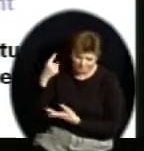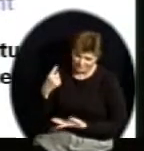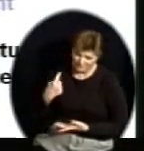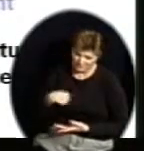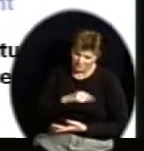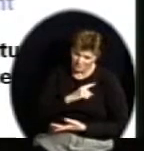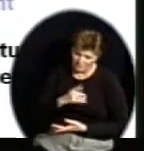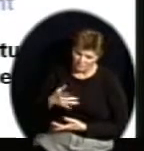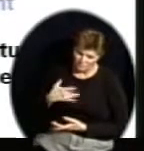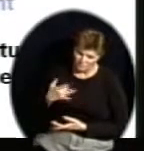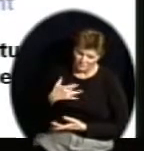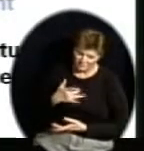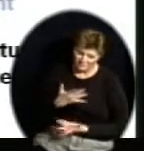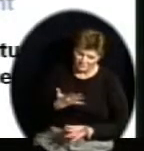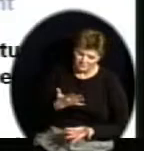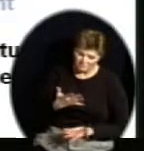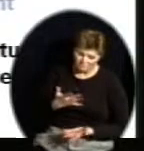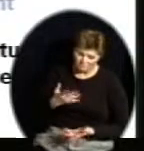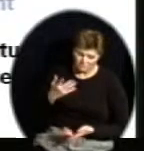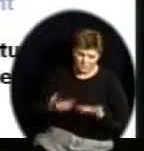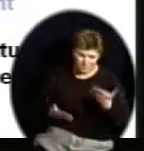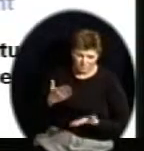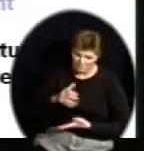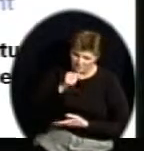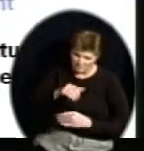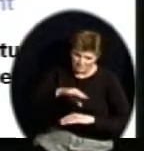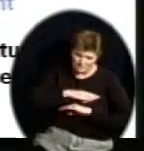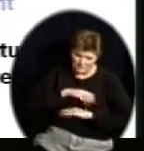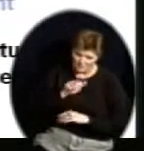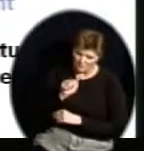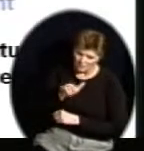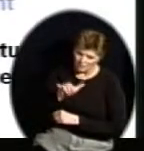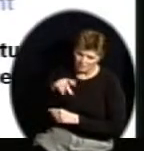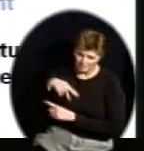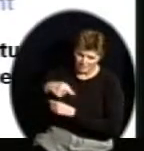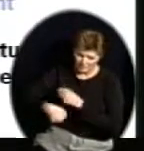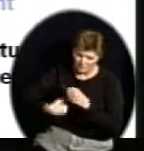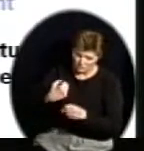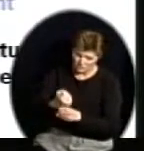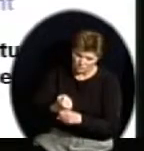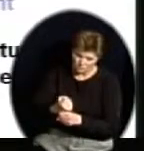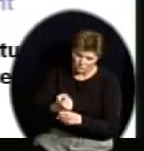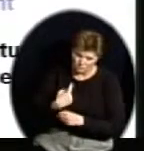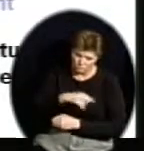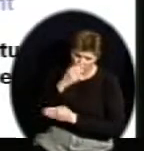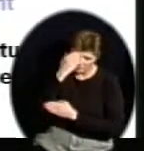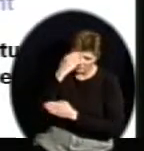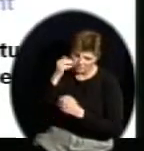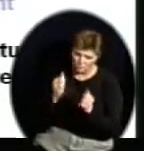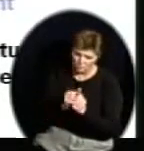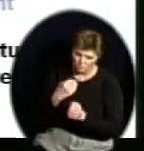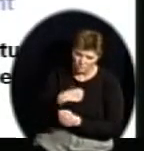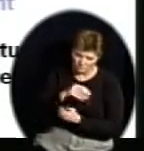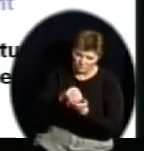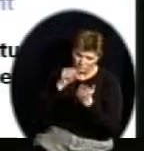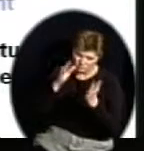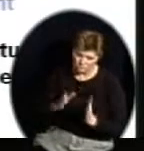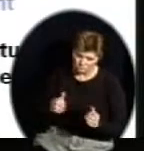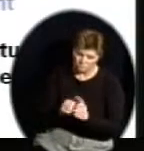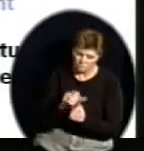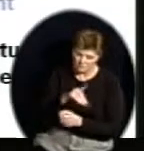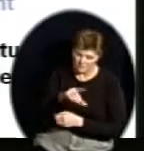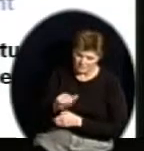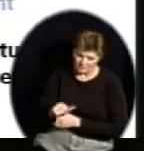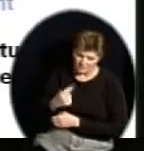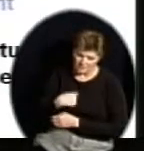some of those areas, as you heard those changes. We know we have continued work to do, especially with our students with disabilities, our English language learner group, and we